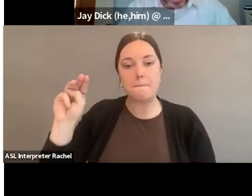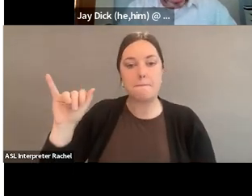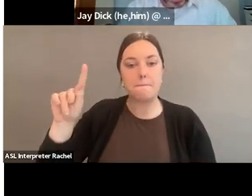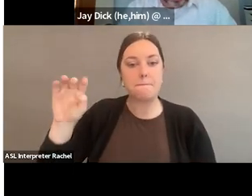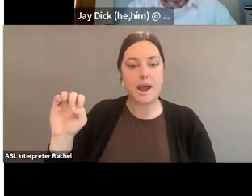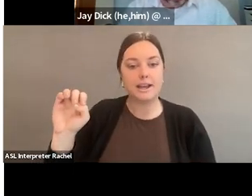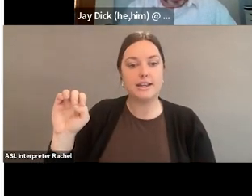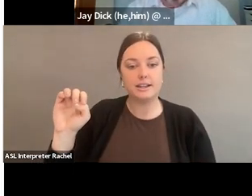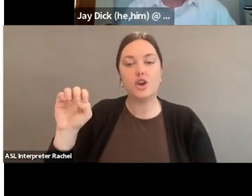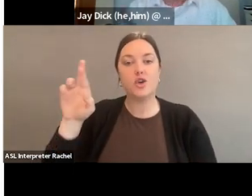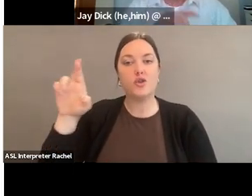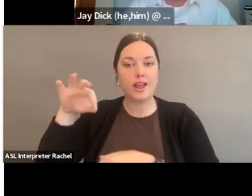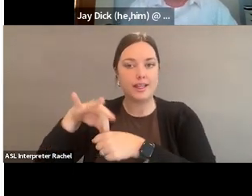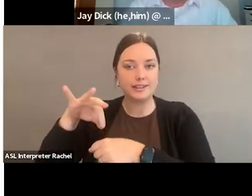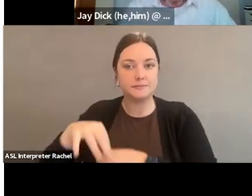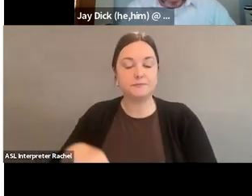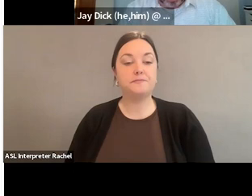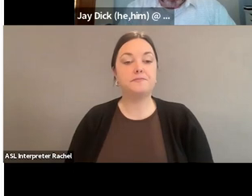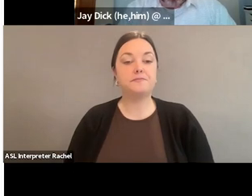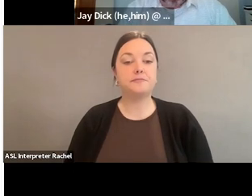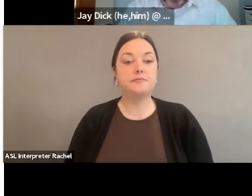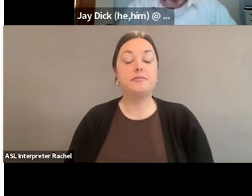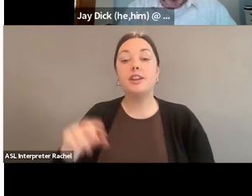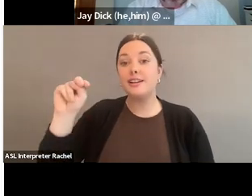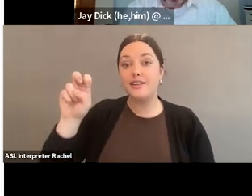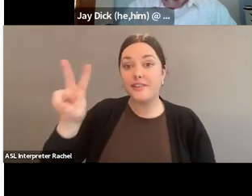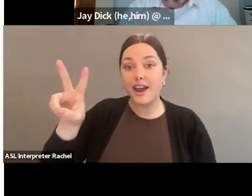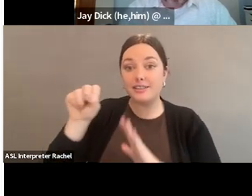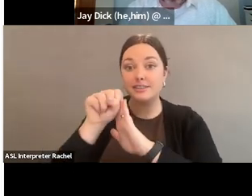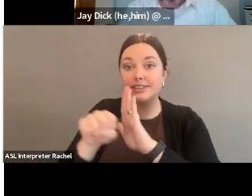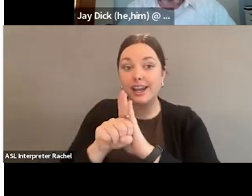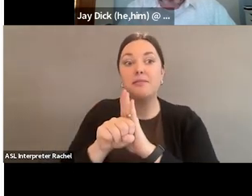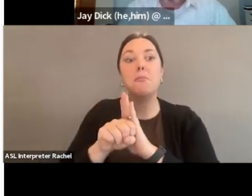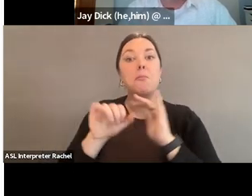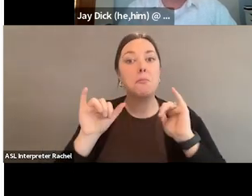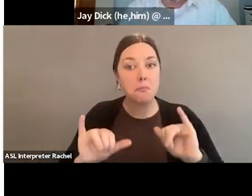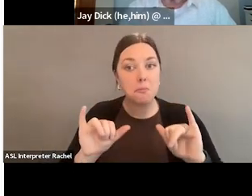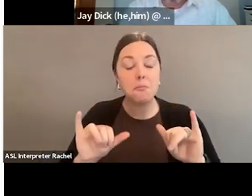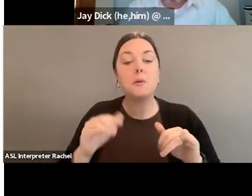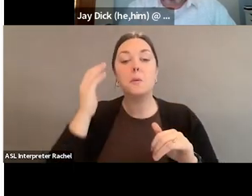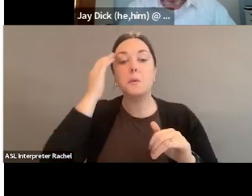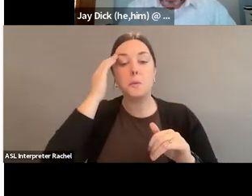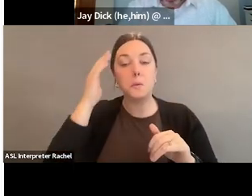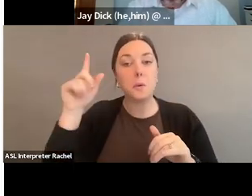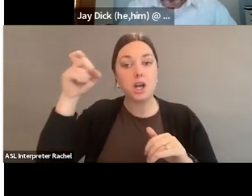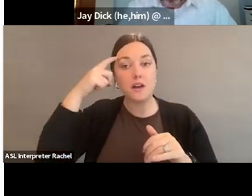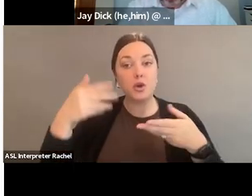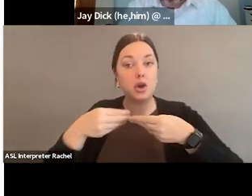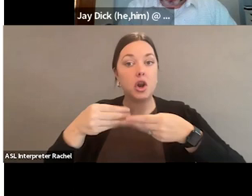-elected. Republicans, though, also picked up in Nevada. A surprise, as everyone knows, with Governor Sisolak, who lost to